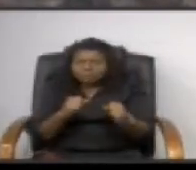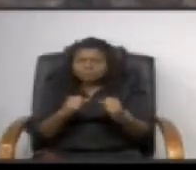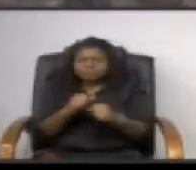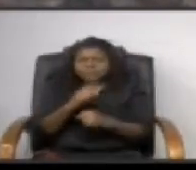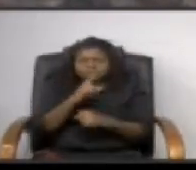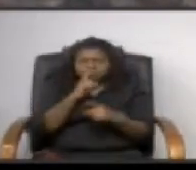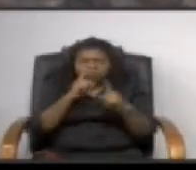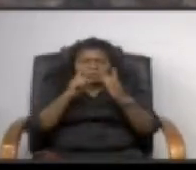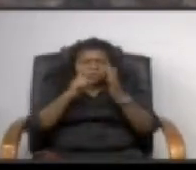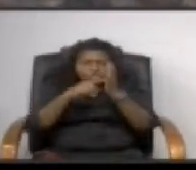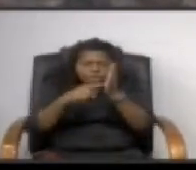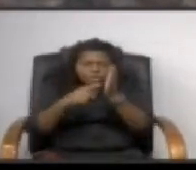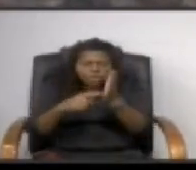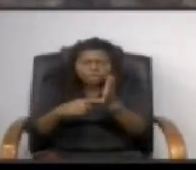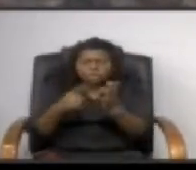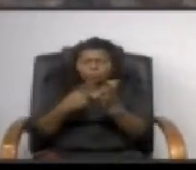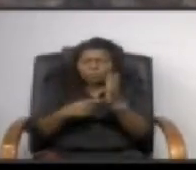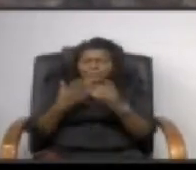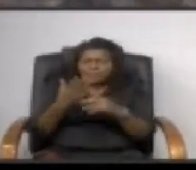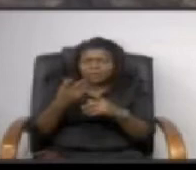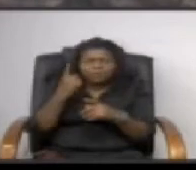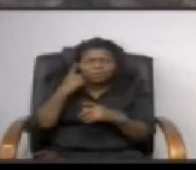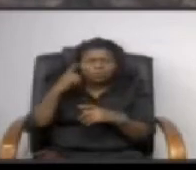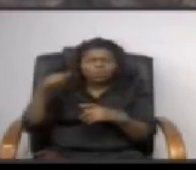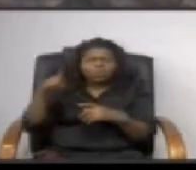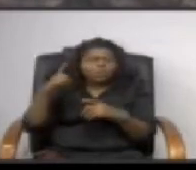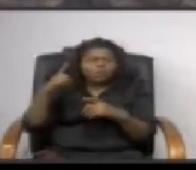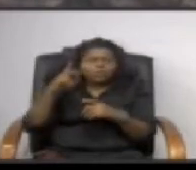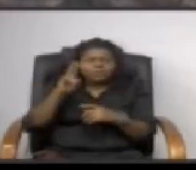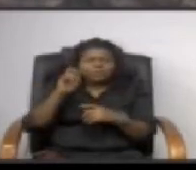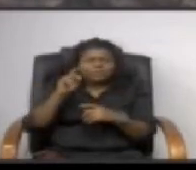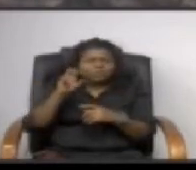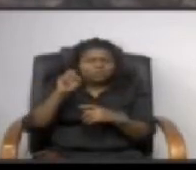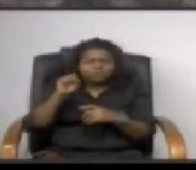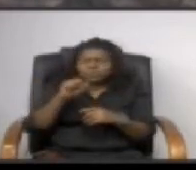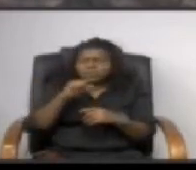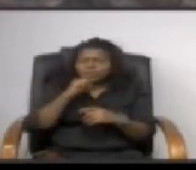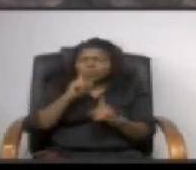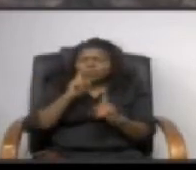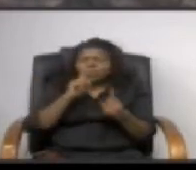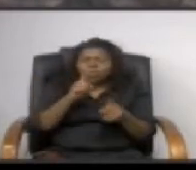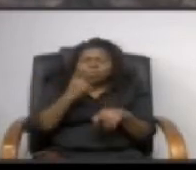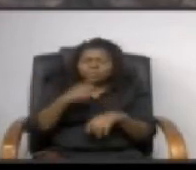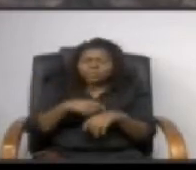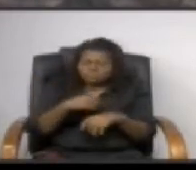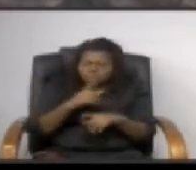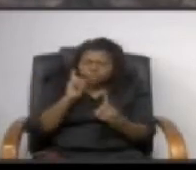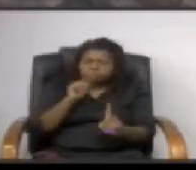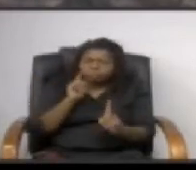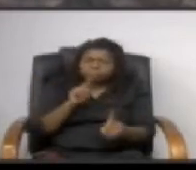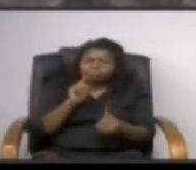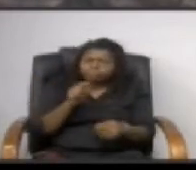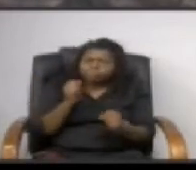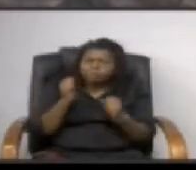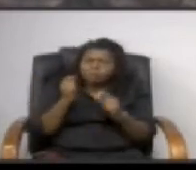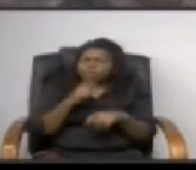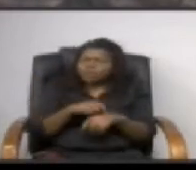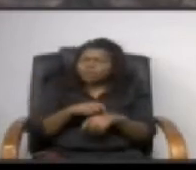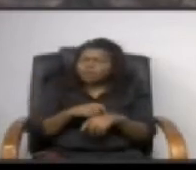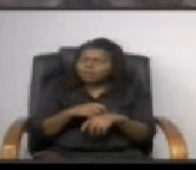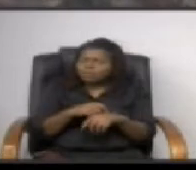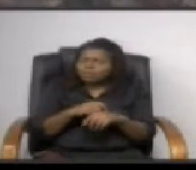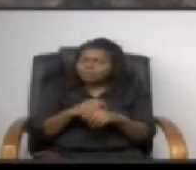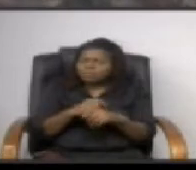things you have to check and is that they're four vendors they don't go once a year to their antennas they're going there all the time 24-hour access nor at